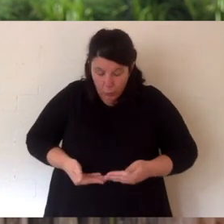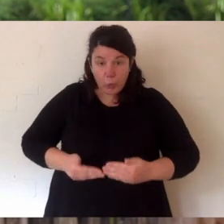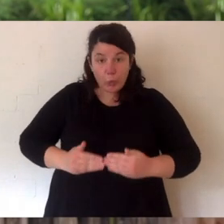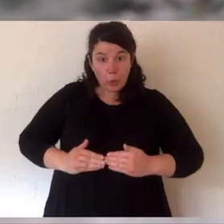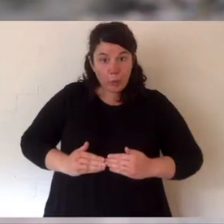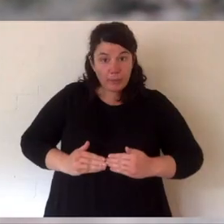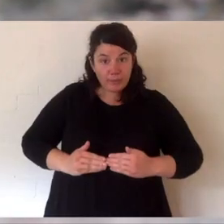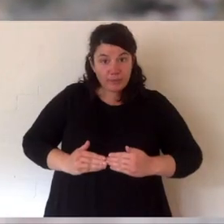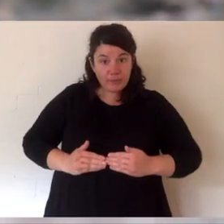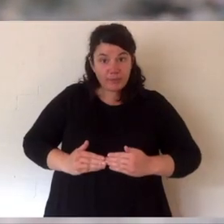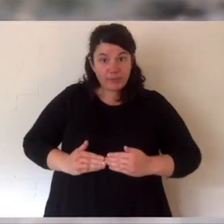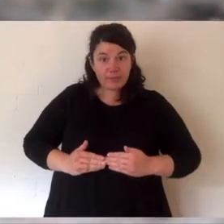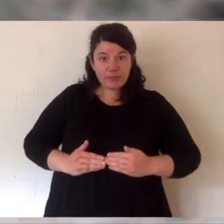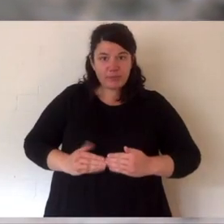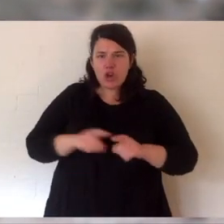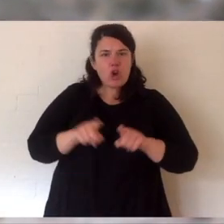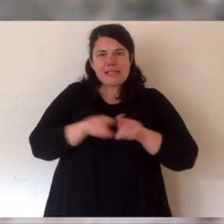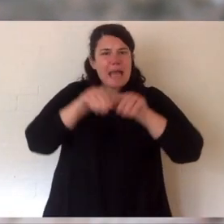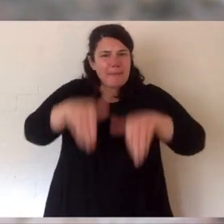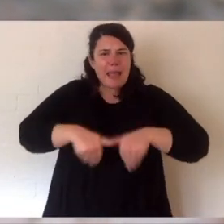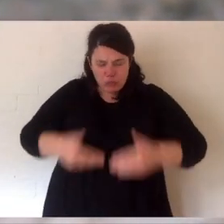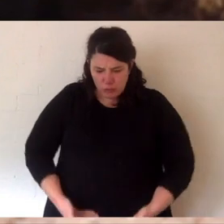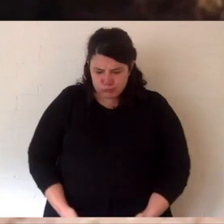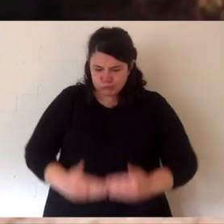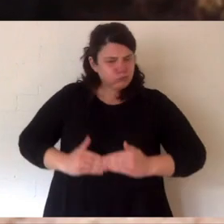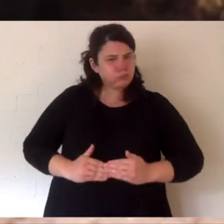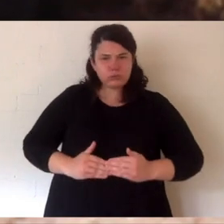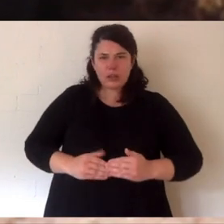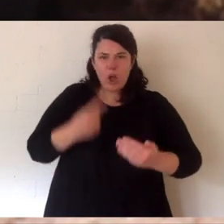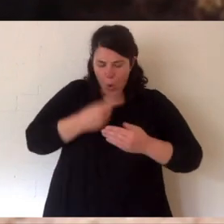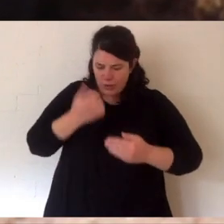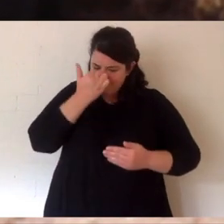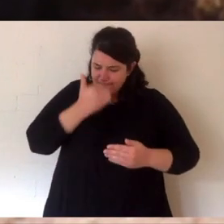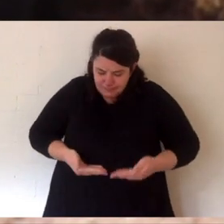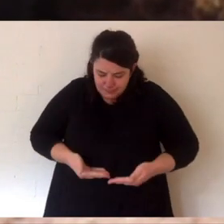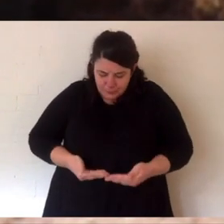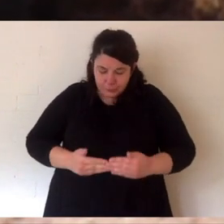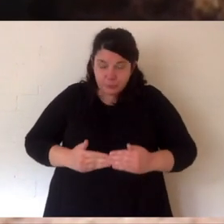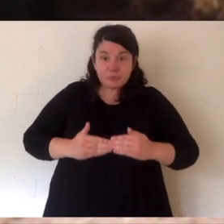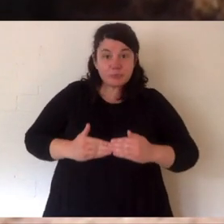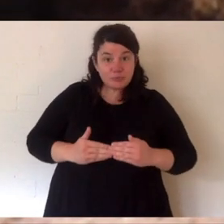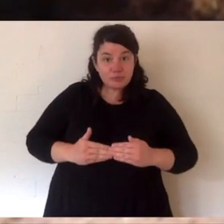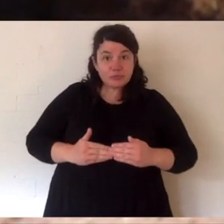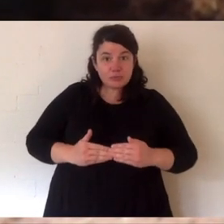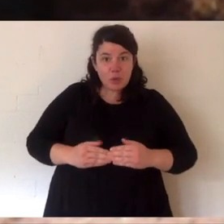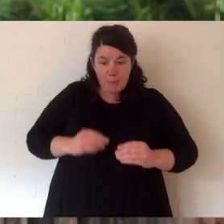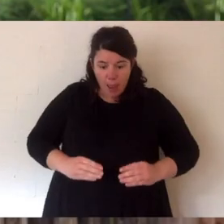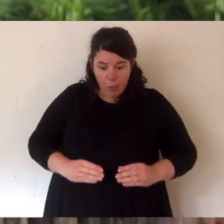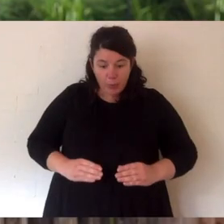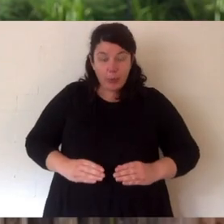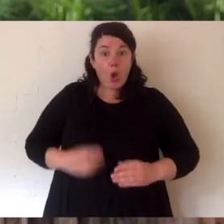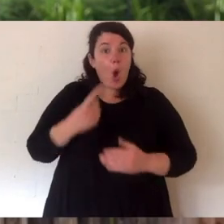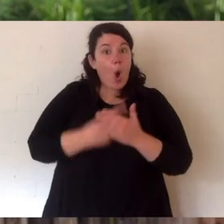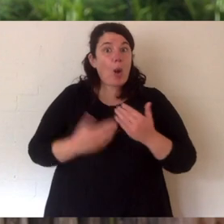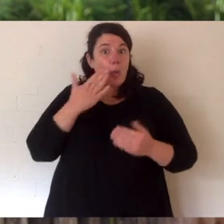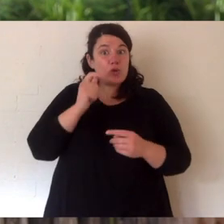down in her belly here, she has a pseudo pouch. And that pouch isn't like a kangaroo's pouch. It's just a fold of